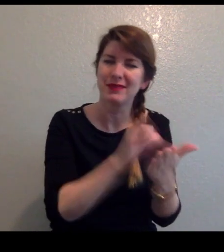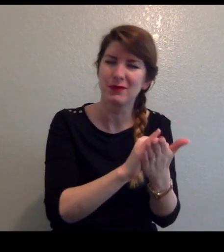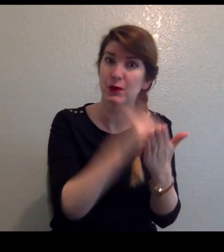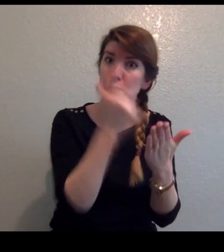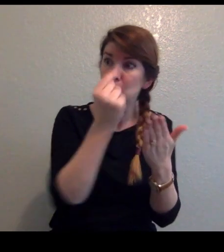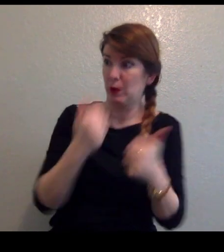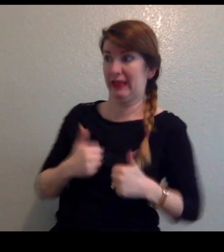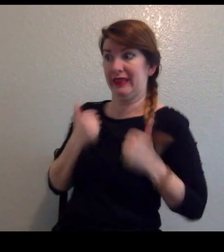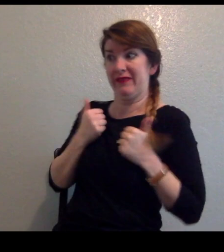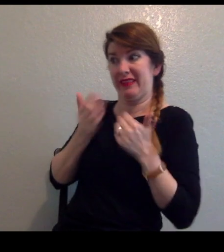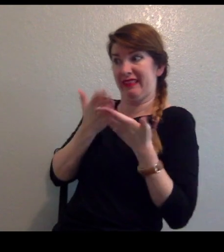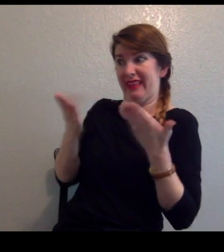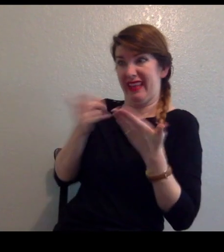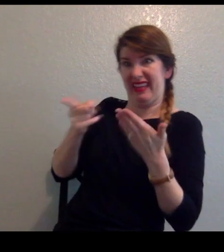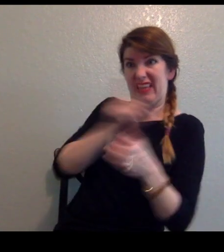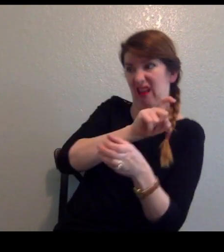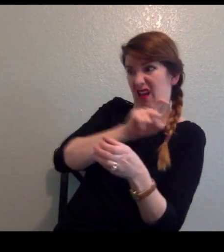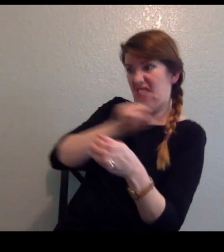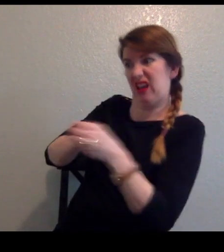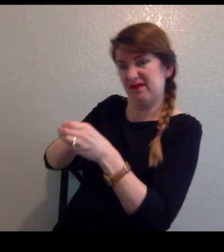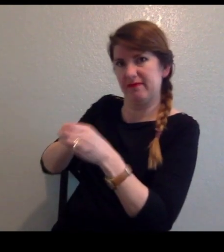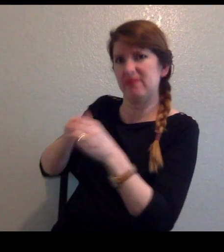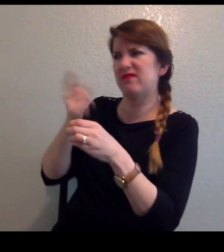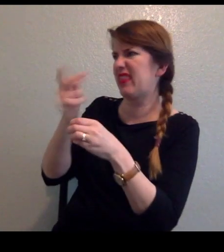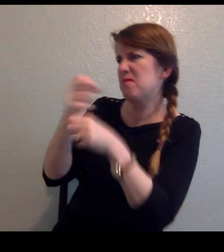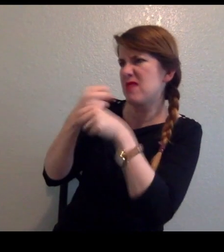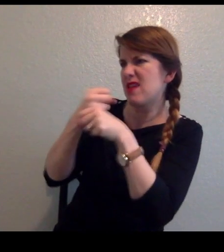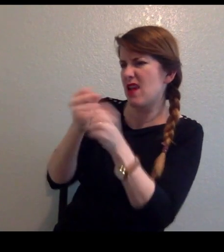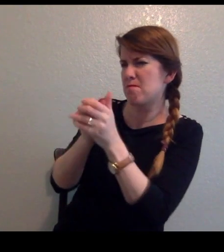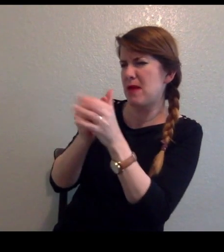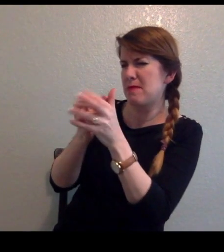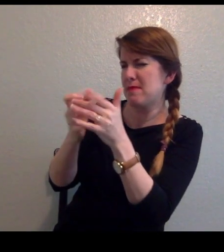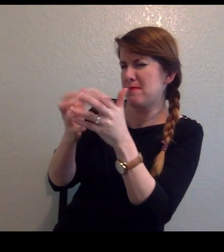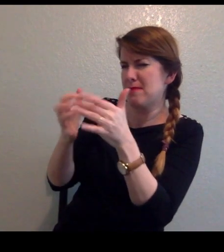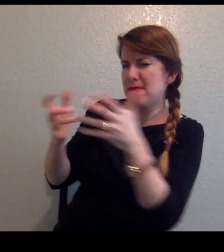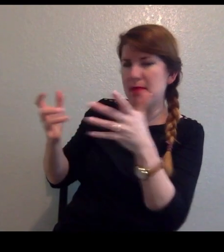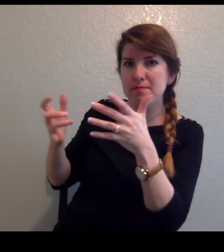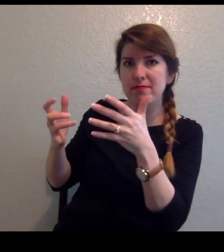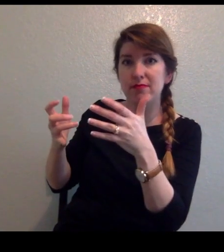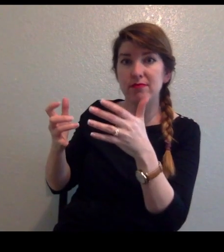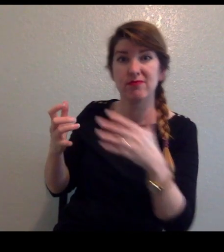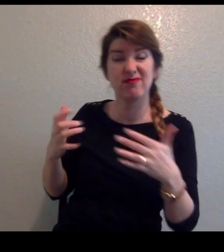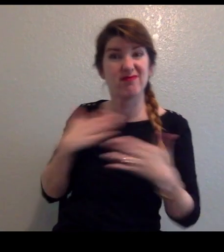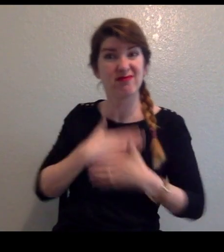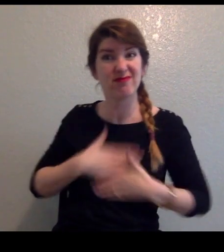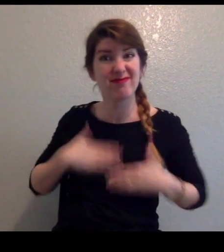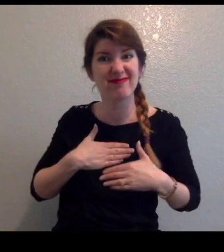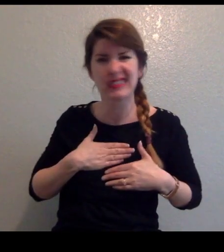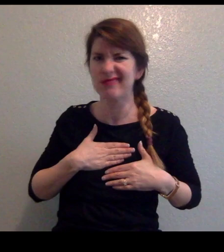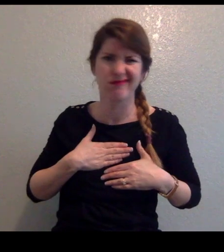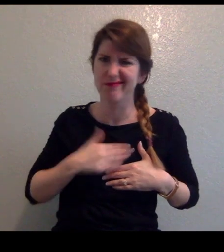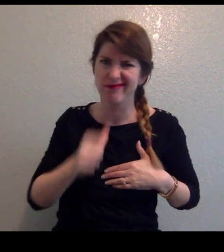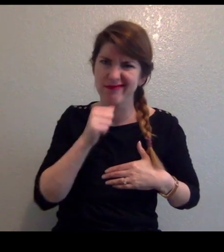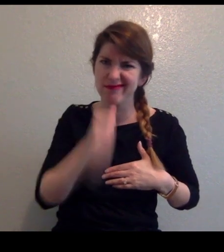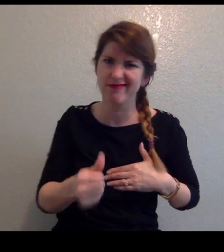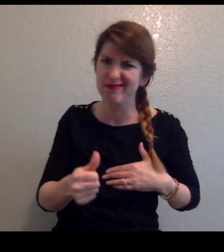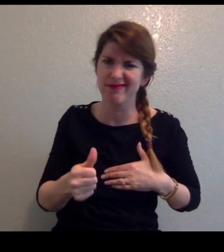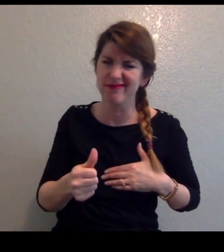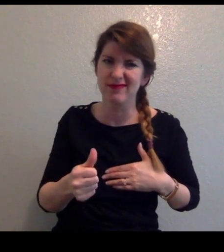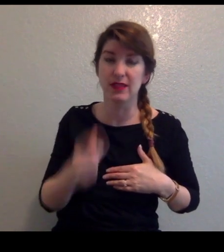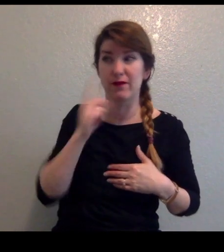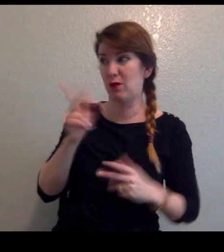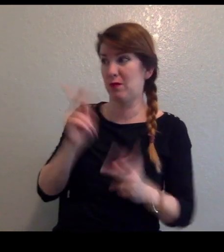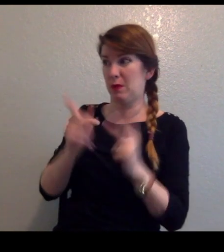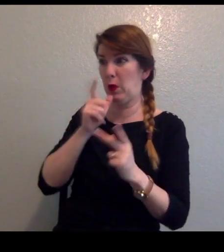organism and turns its cells into virus factories. This can be unpleasant for the host, the organism that the virus has